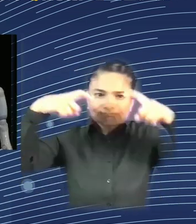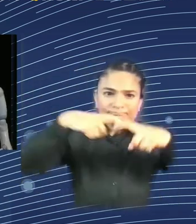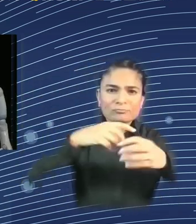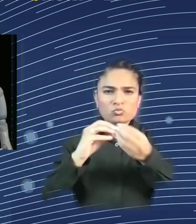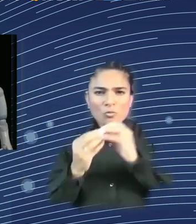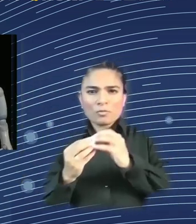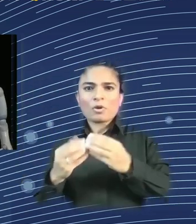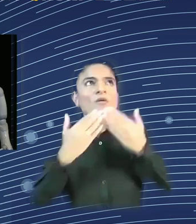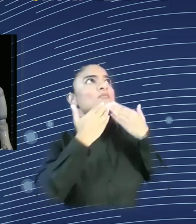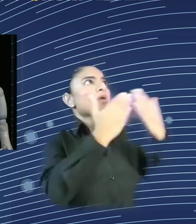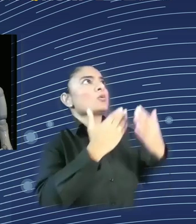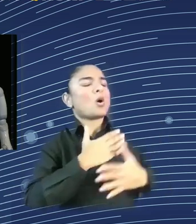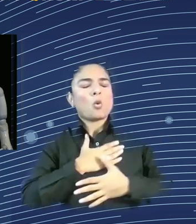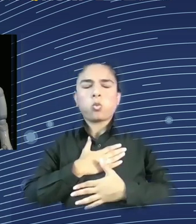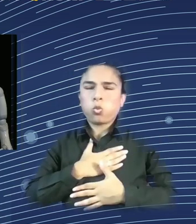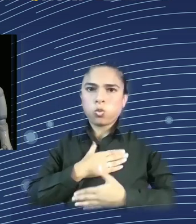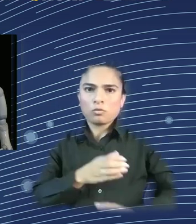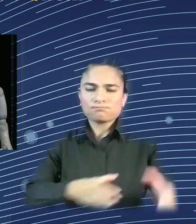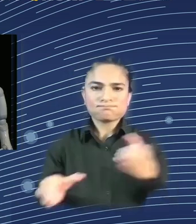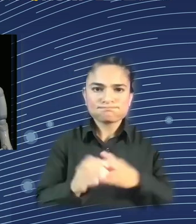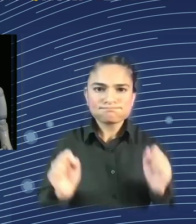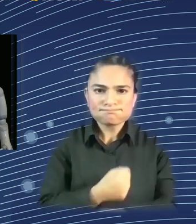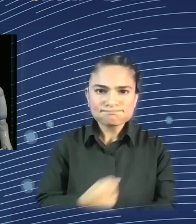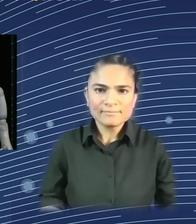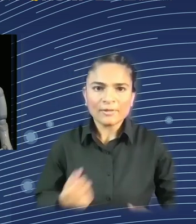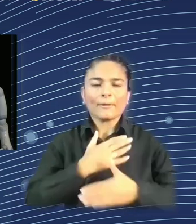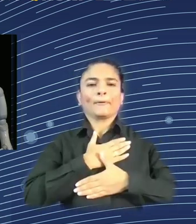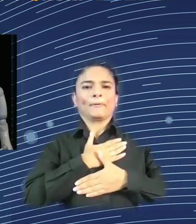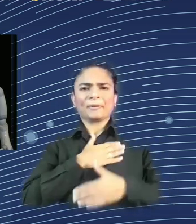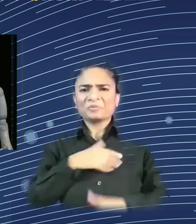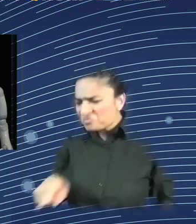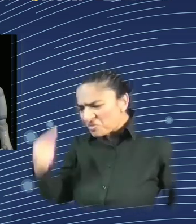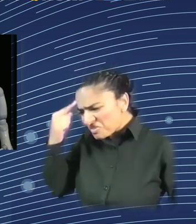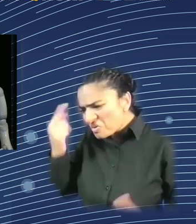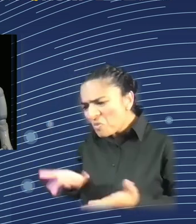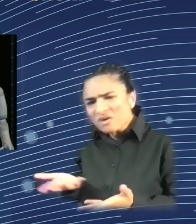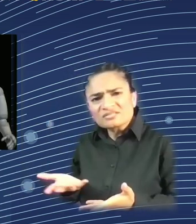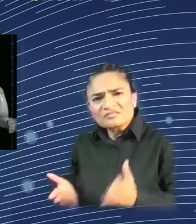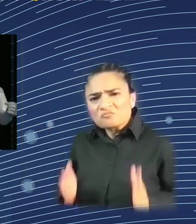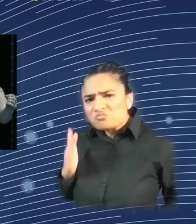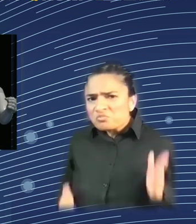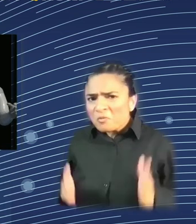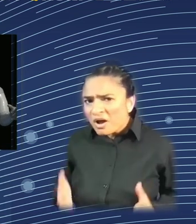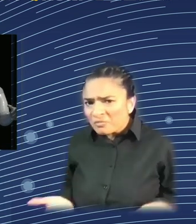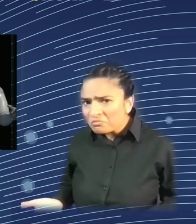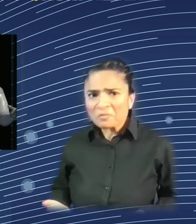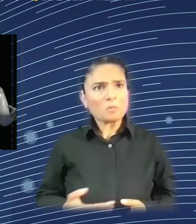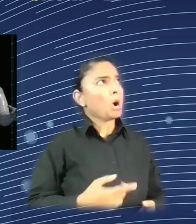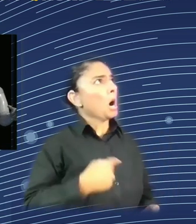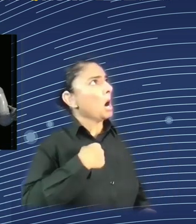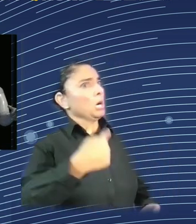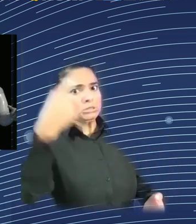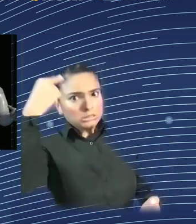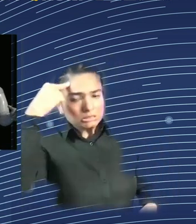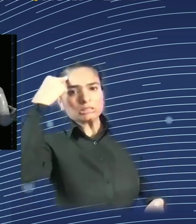I was expecting that answer. Could you please ask ChatGPT to what extent I will replace moderators